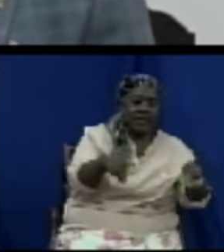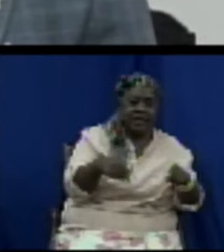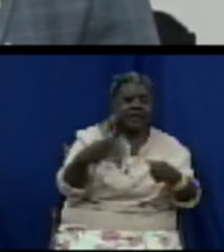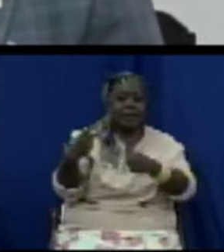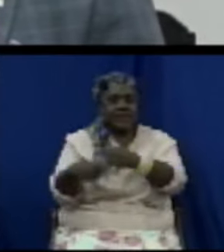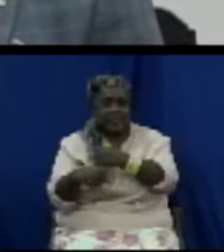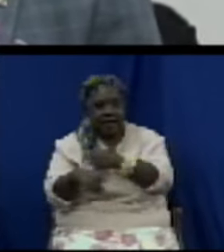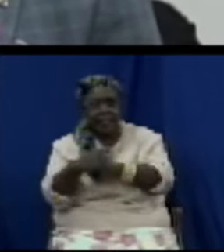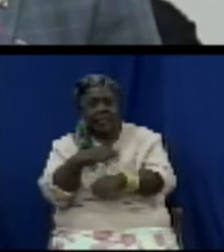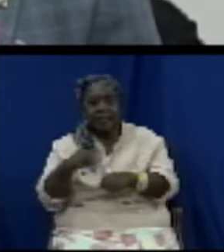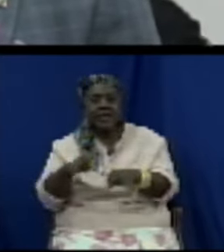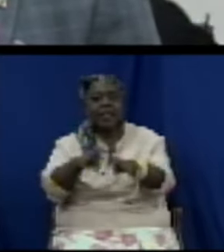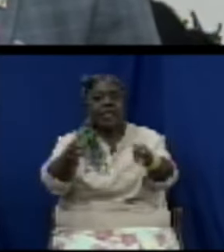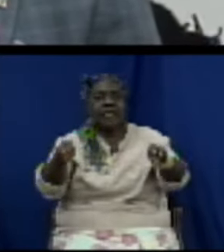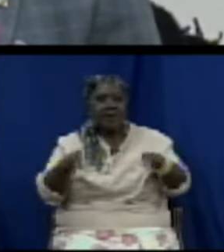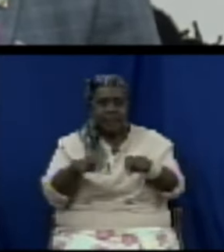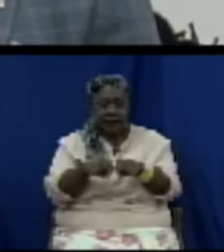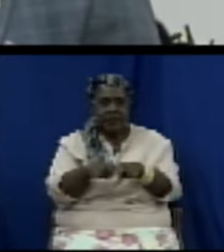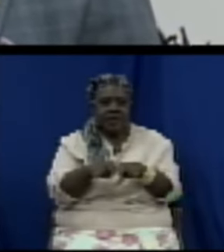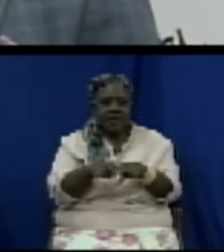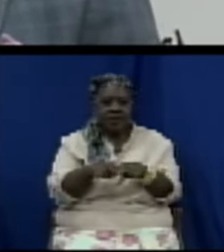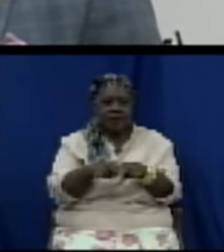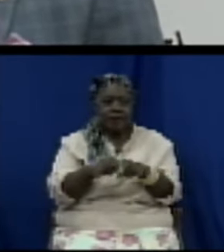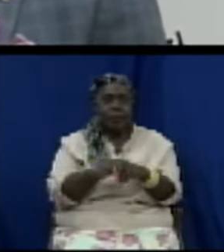will be in constituency number four.